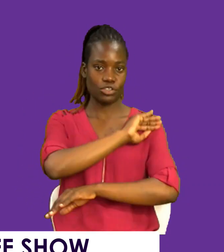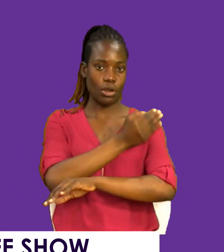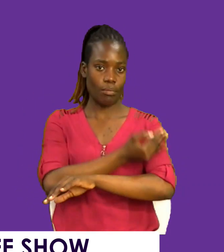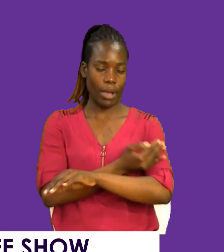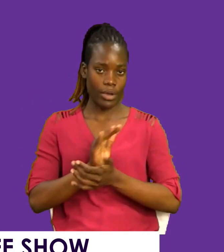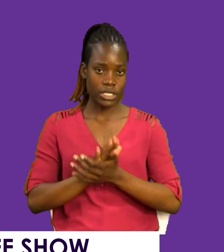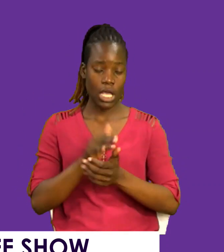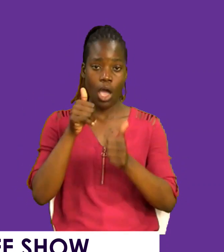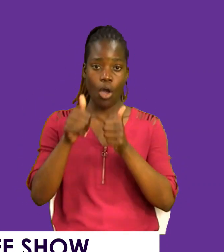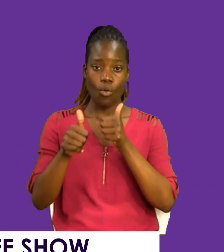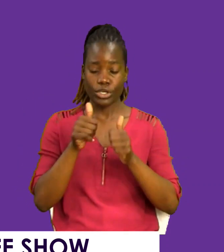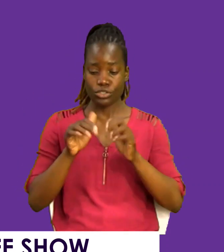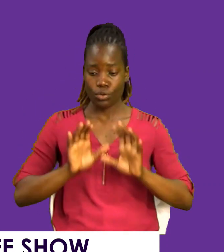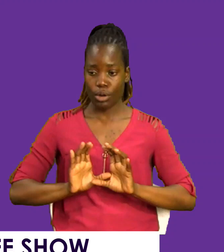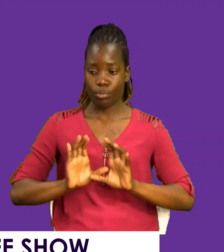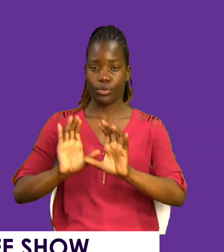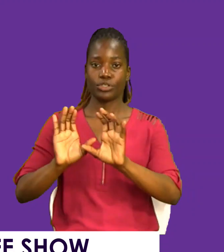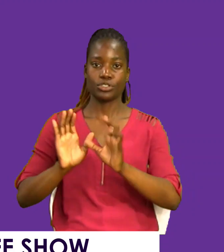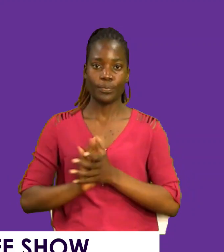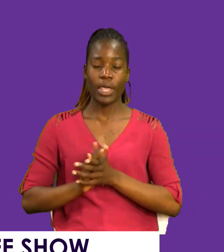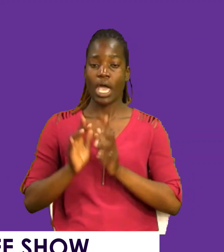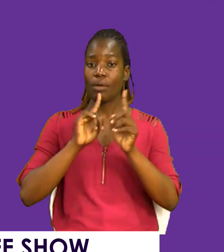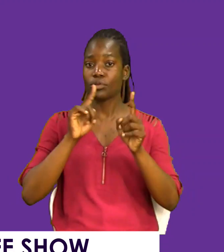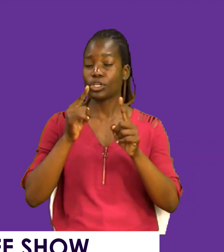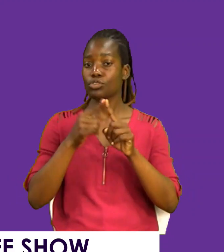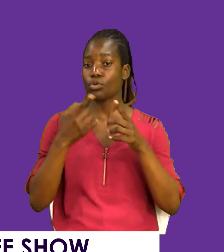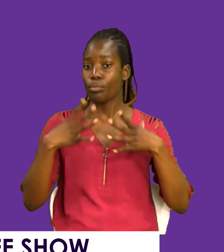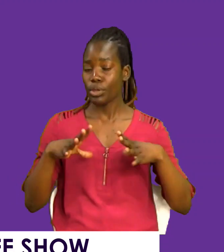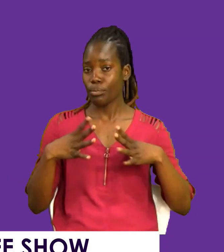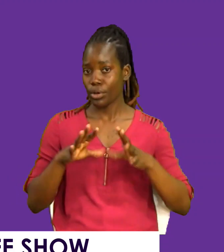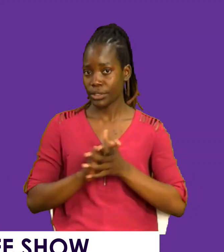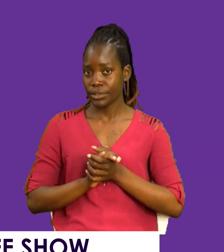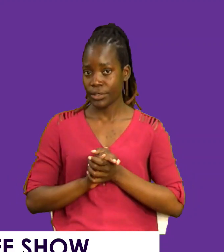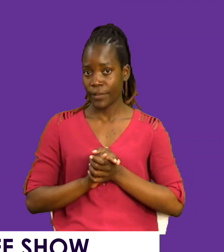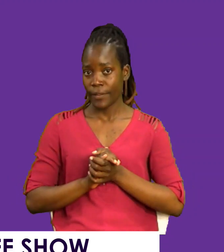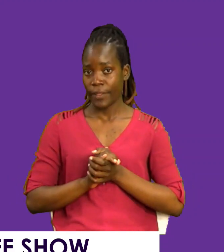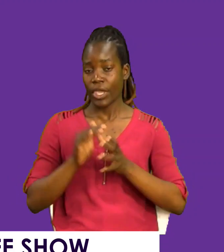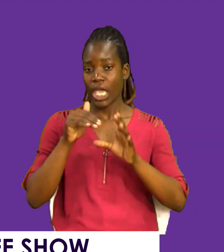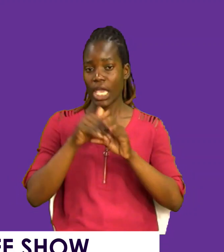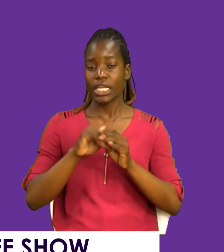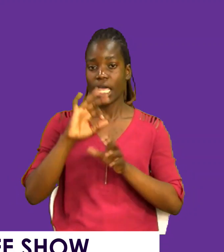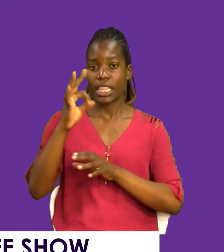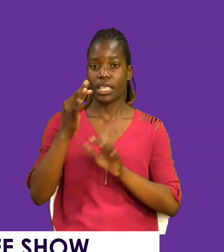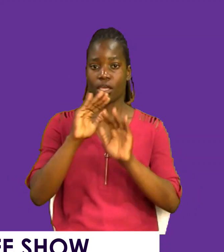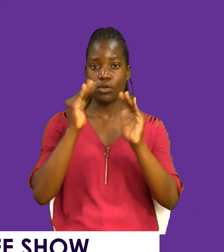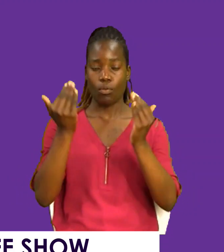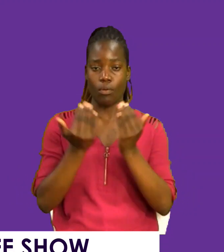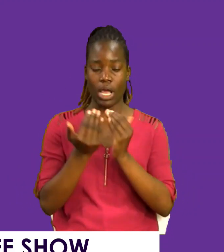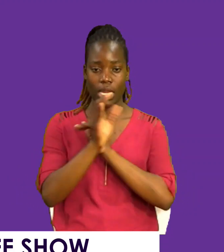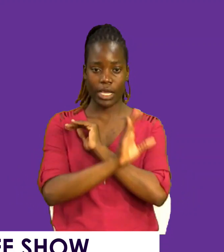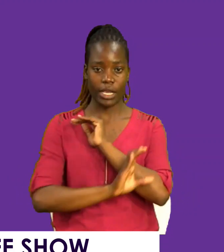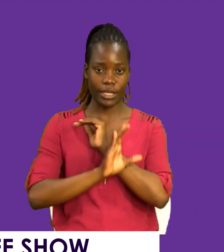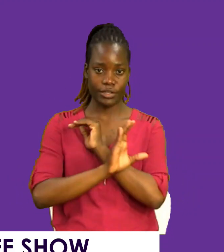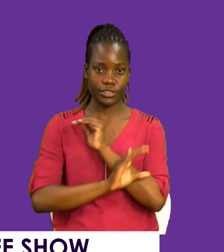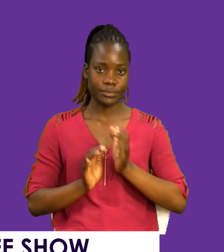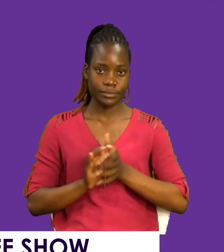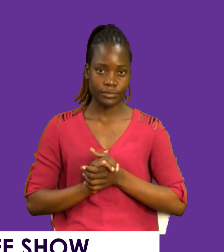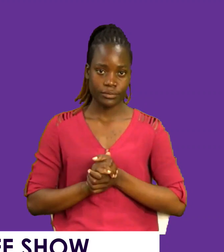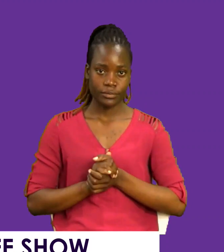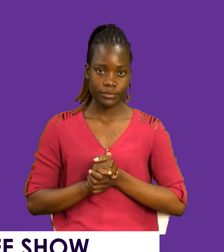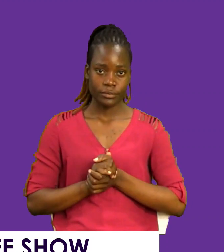that will push you behind. I'm talking to people, especially in the third world country, in Africa especially,